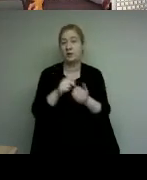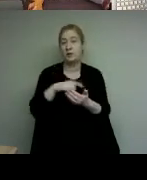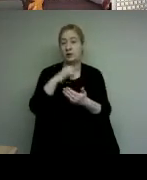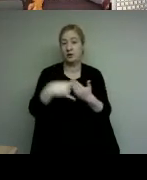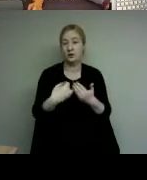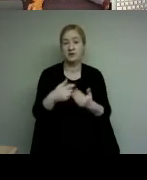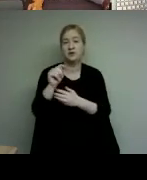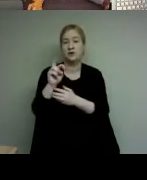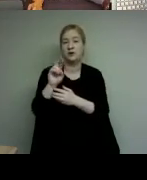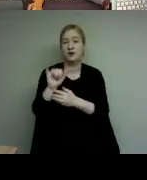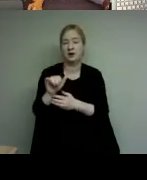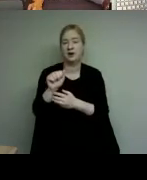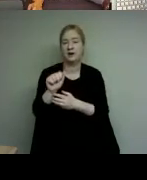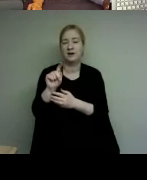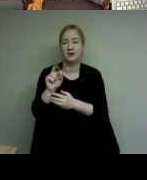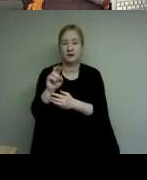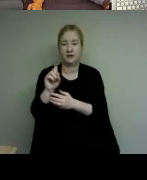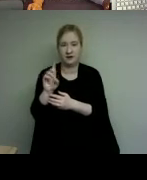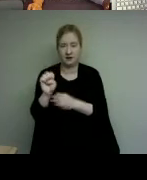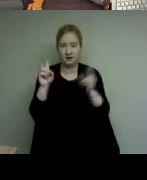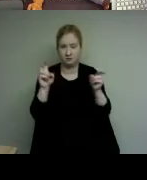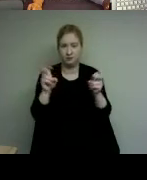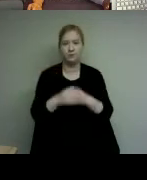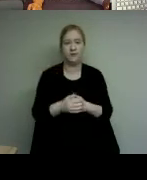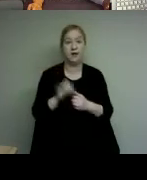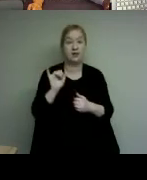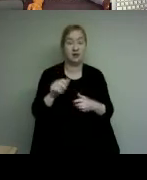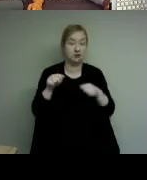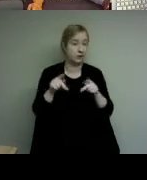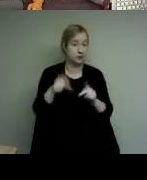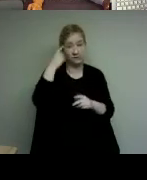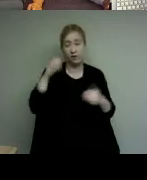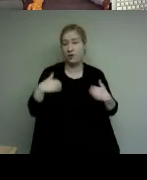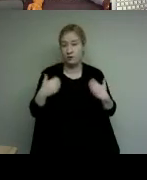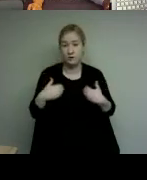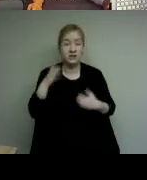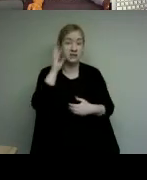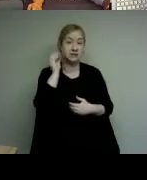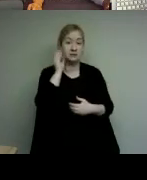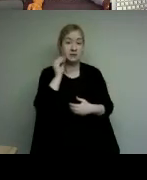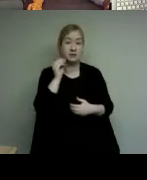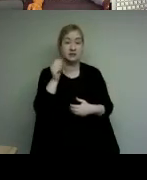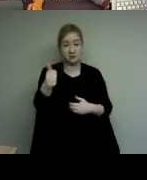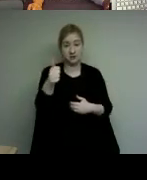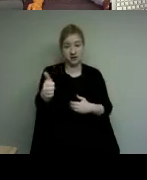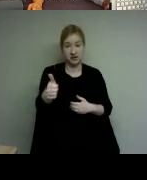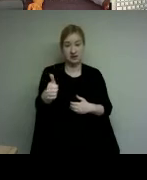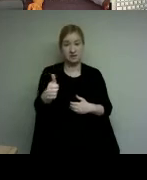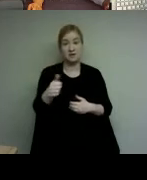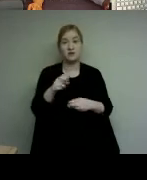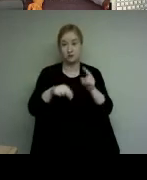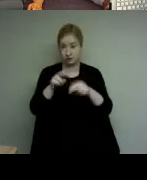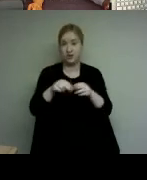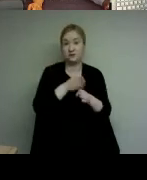trade try a trade is an opportunity for youth to experience firsthand some of the many careers related in